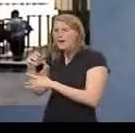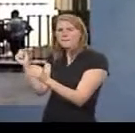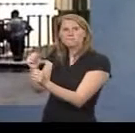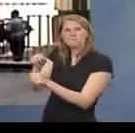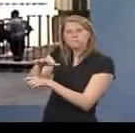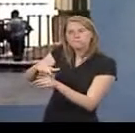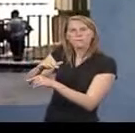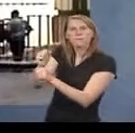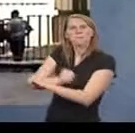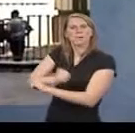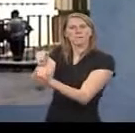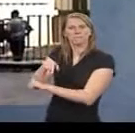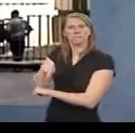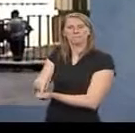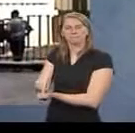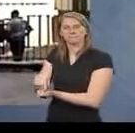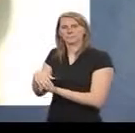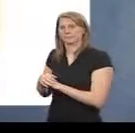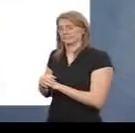to plant a bomb.